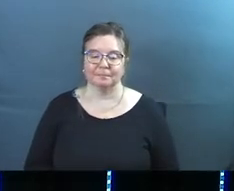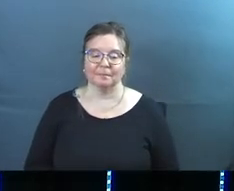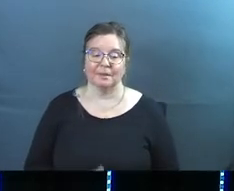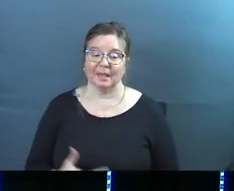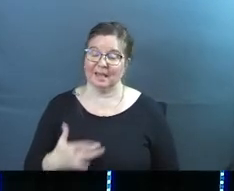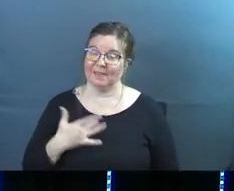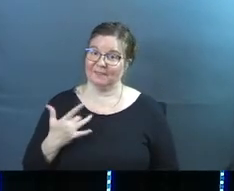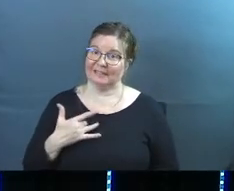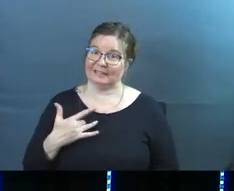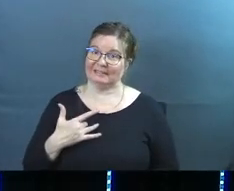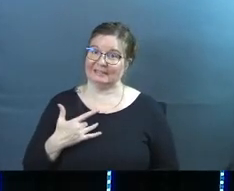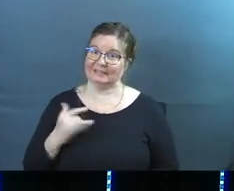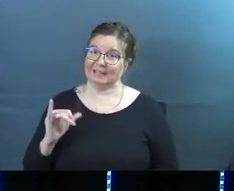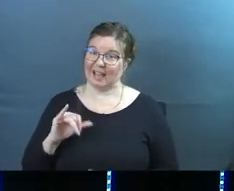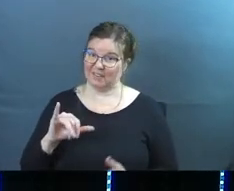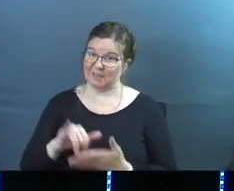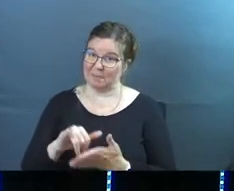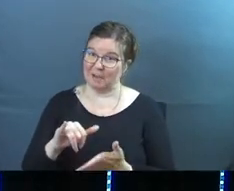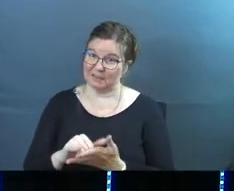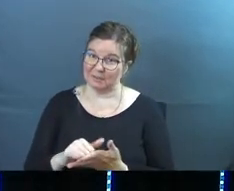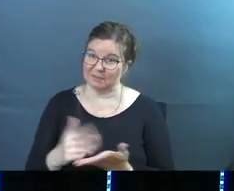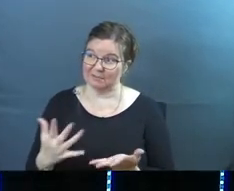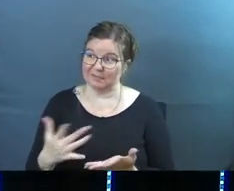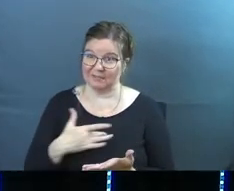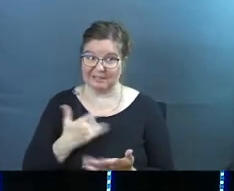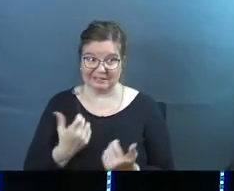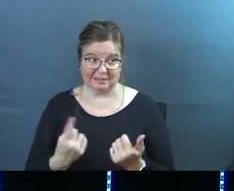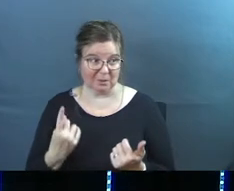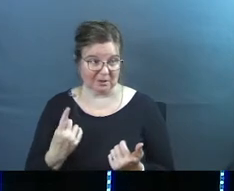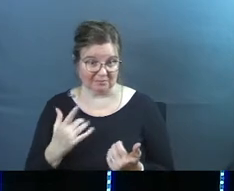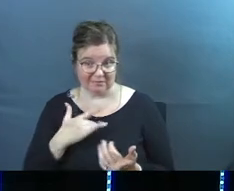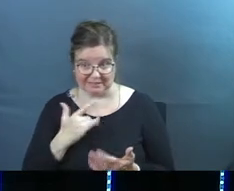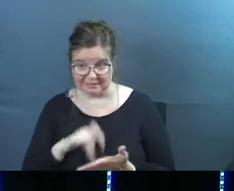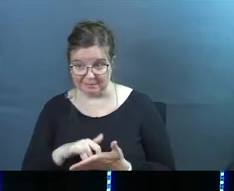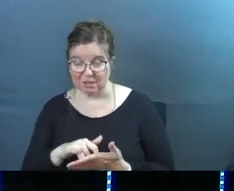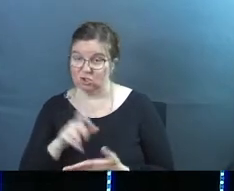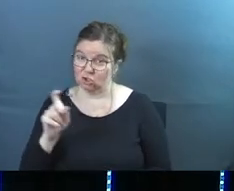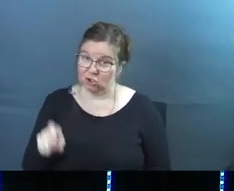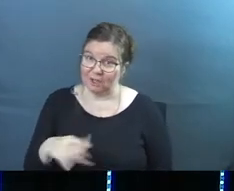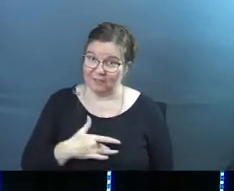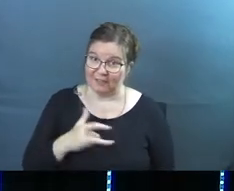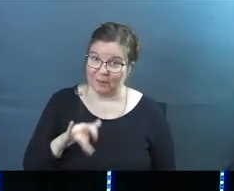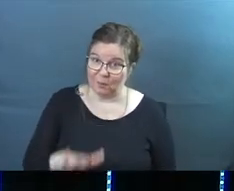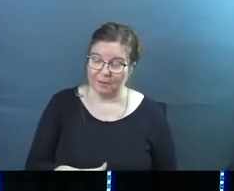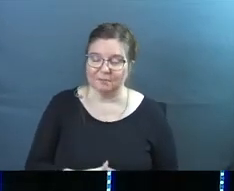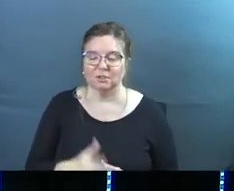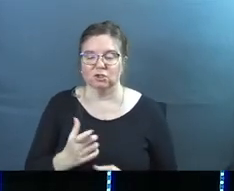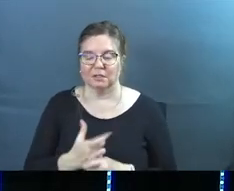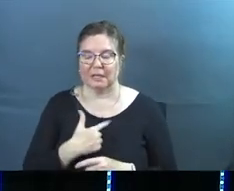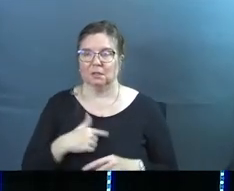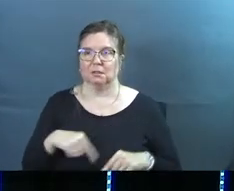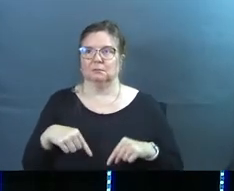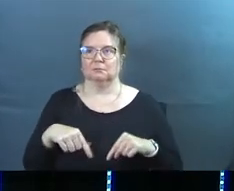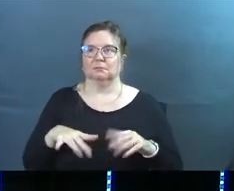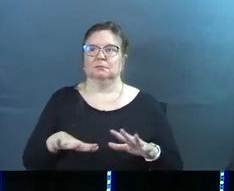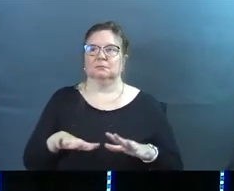Feels kind of impossible. Does it feel kind of impossible to anybody else? It should. It should get you quaking in your boots just a little